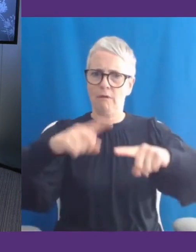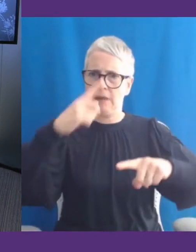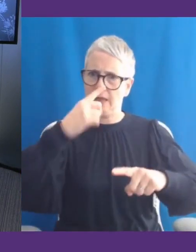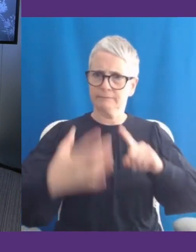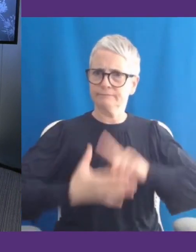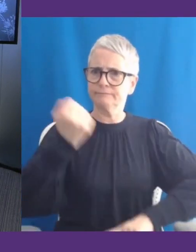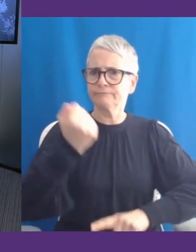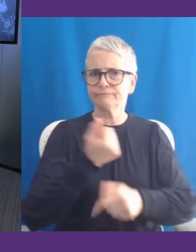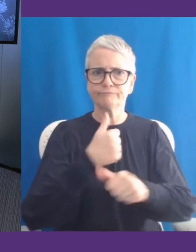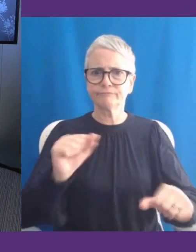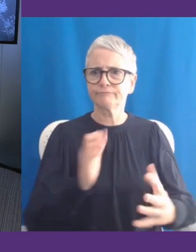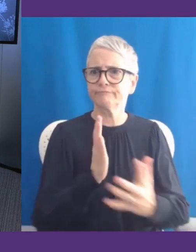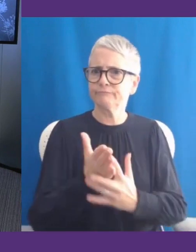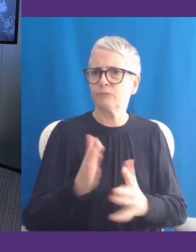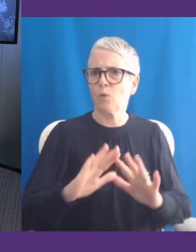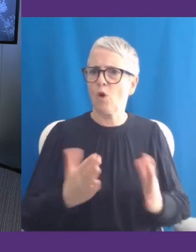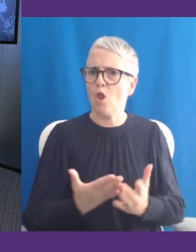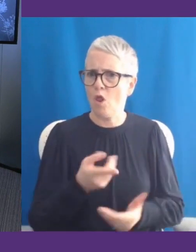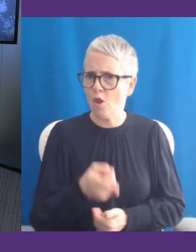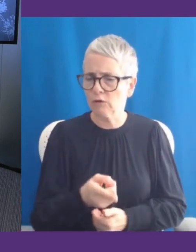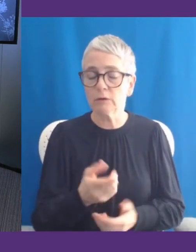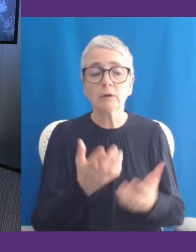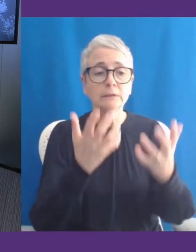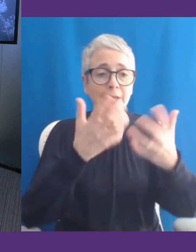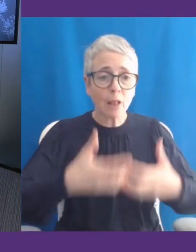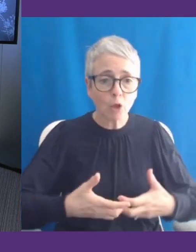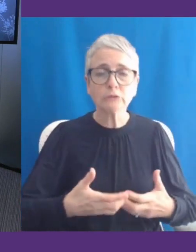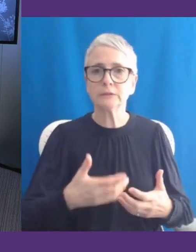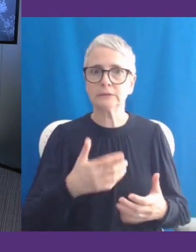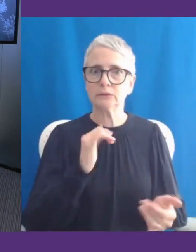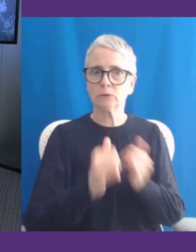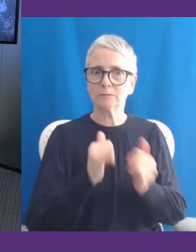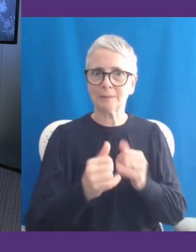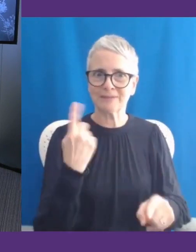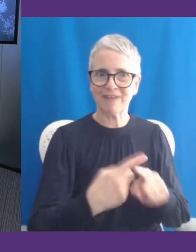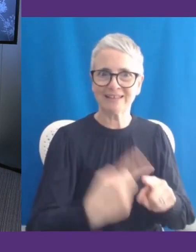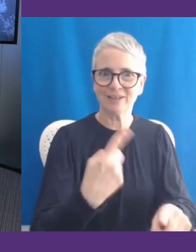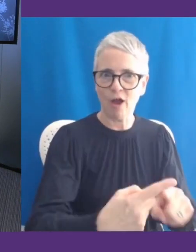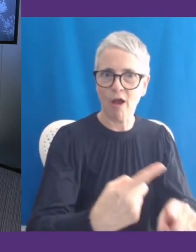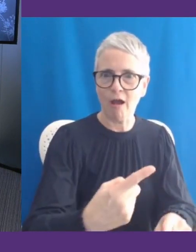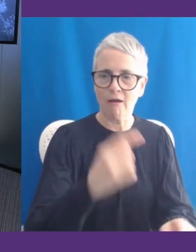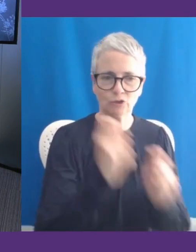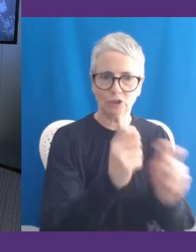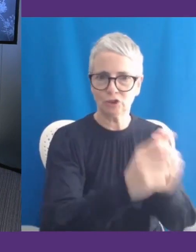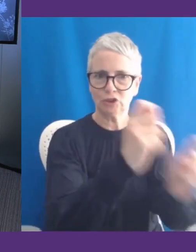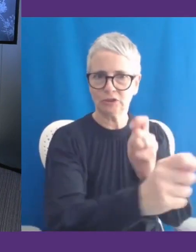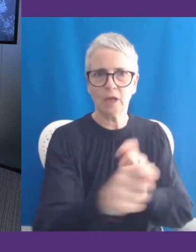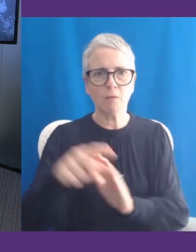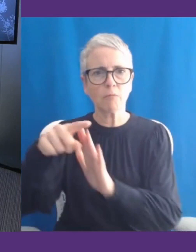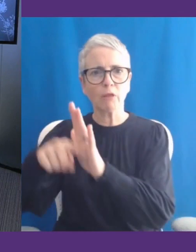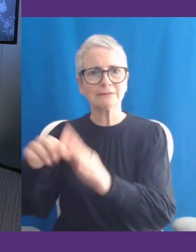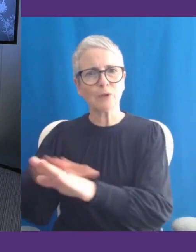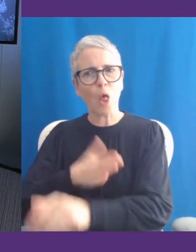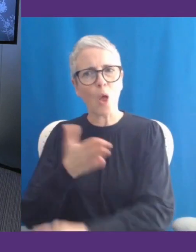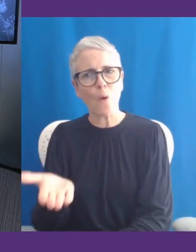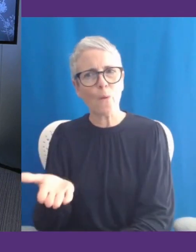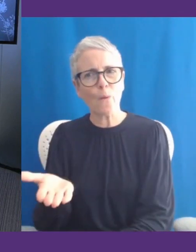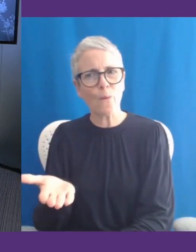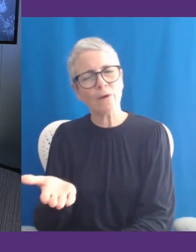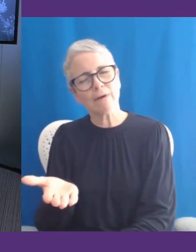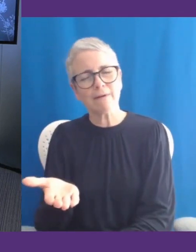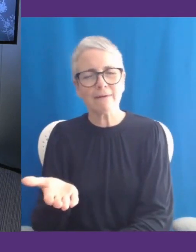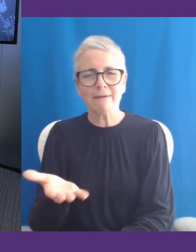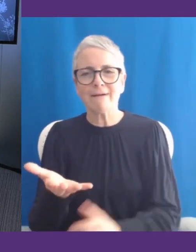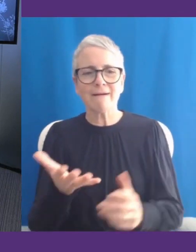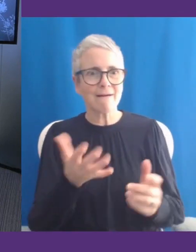that it has often moved faster than policy and the accessibility and adaptation and